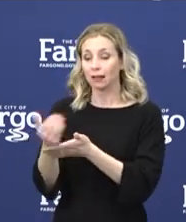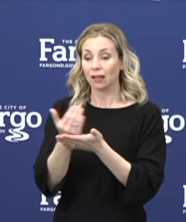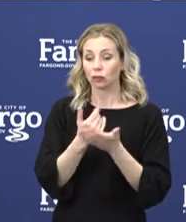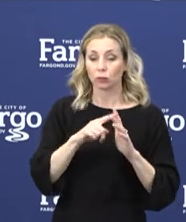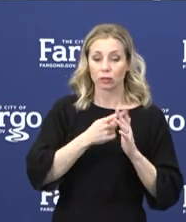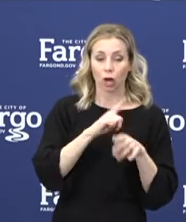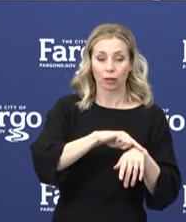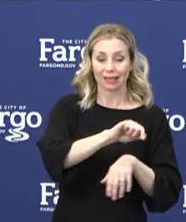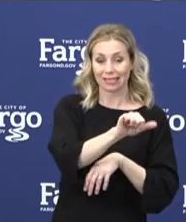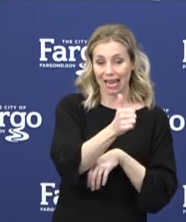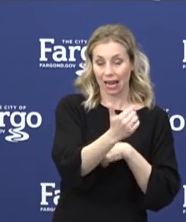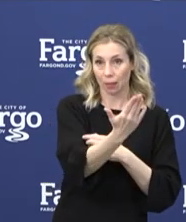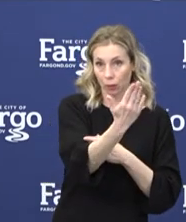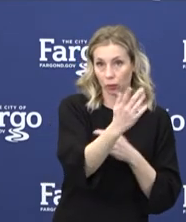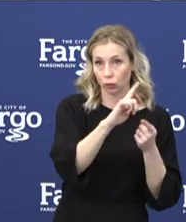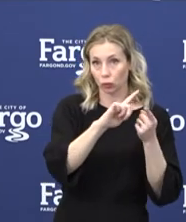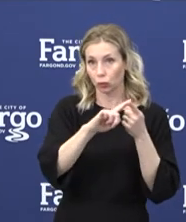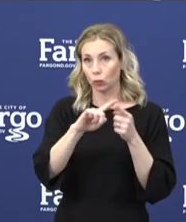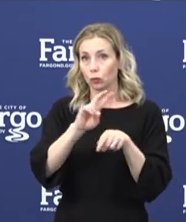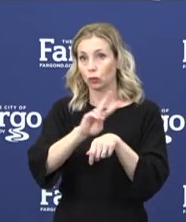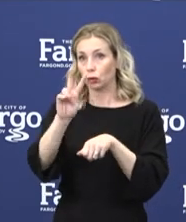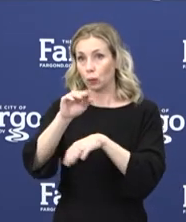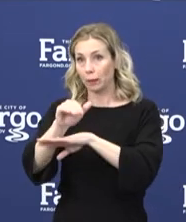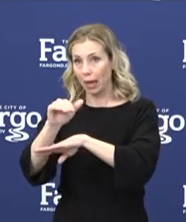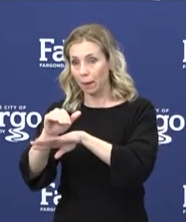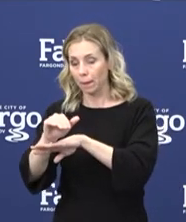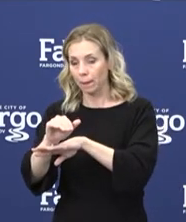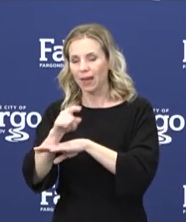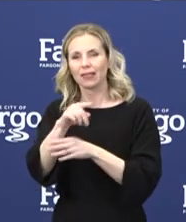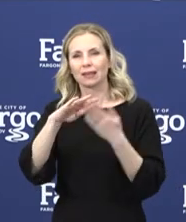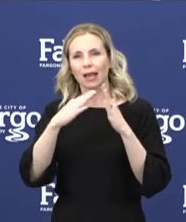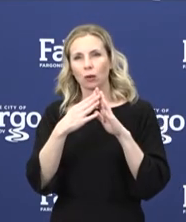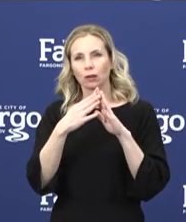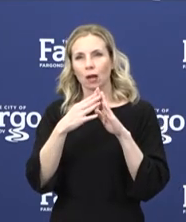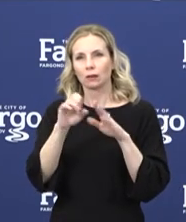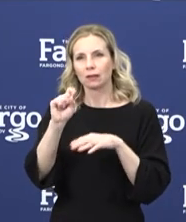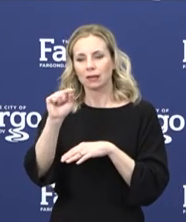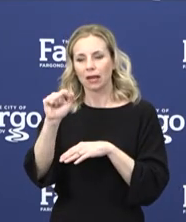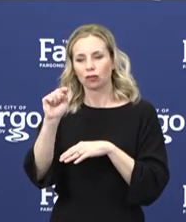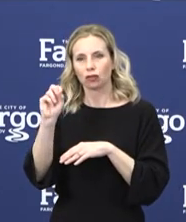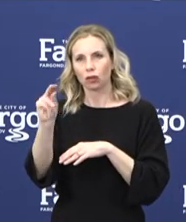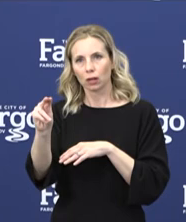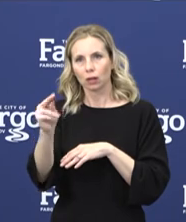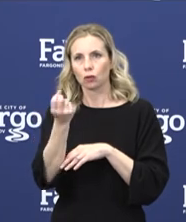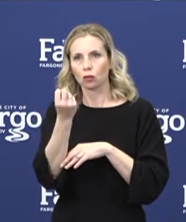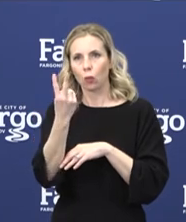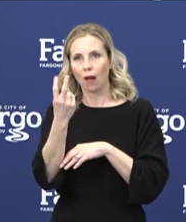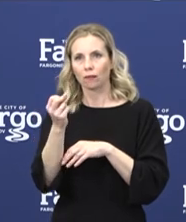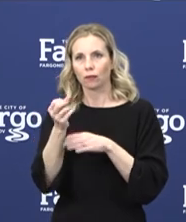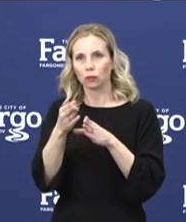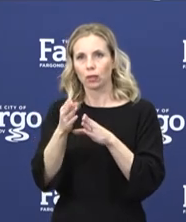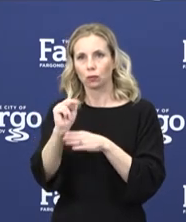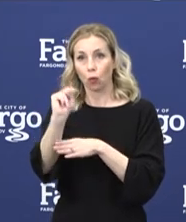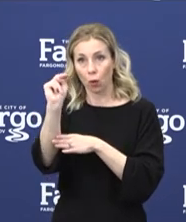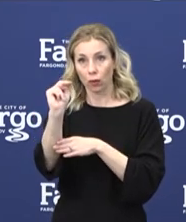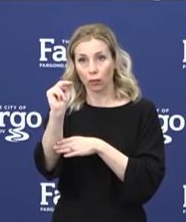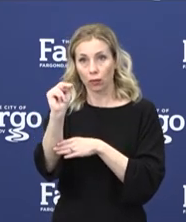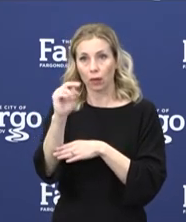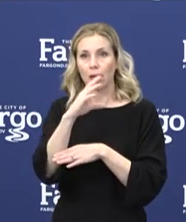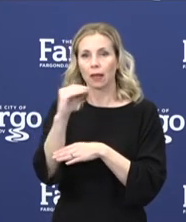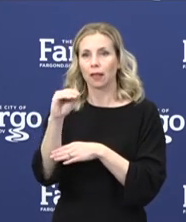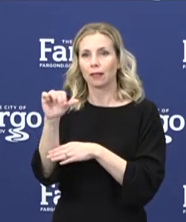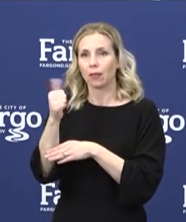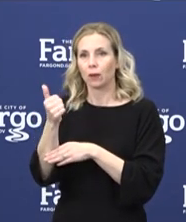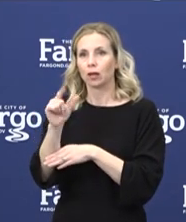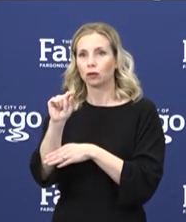p.m. at both the downtown station on 12th Street North and at Station 2 at 20th Street and 24th Avenue